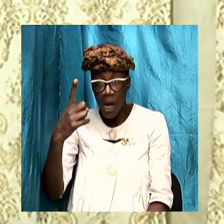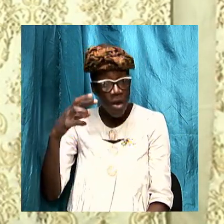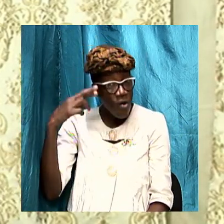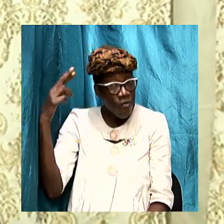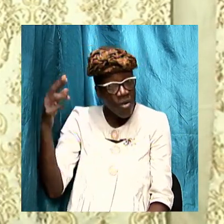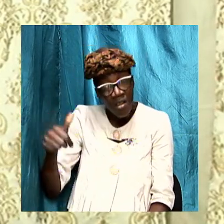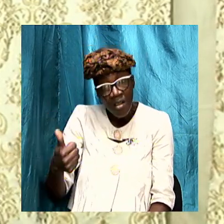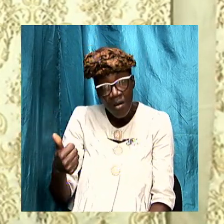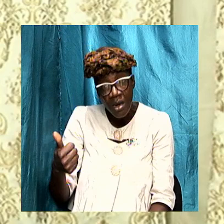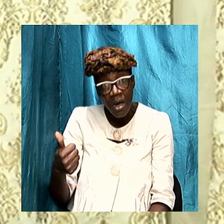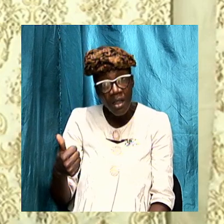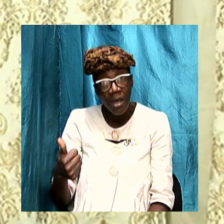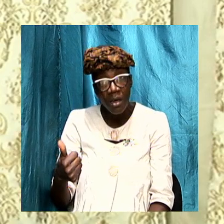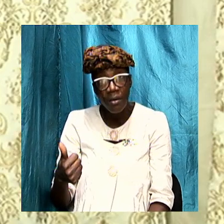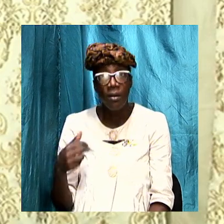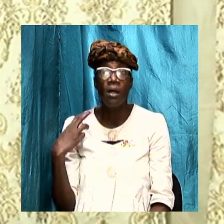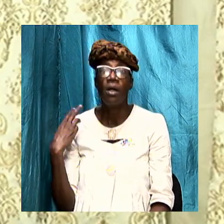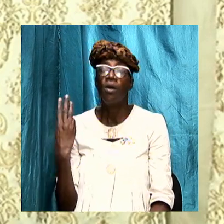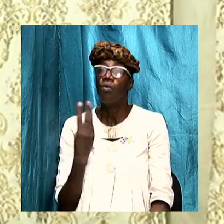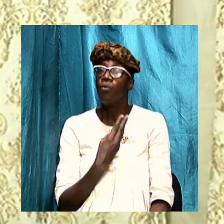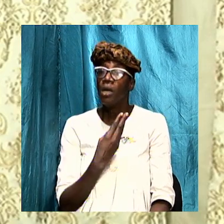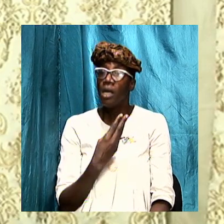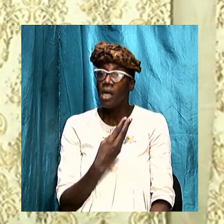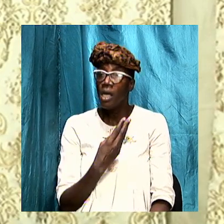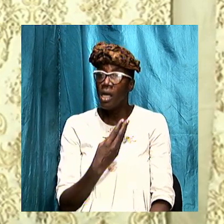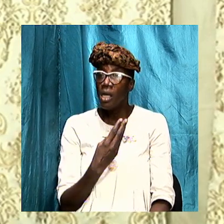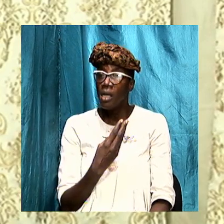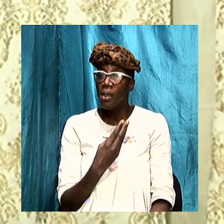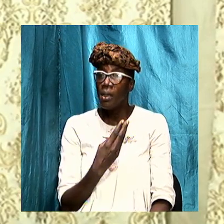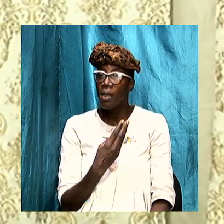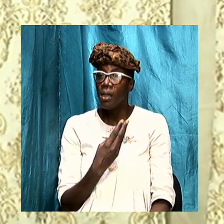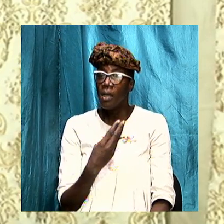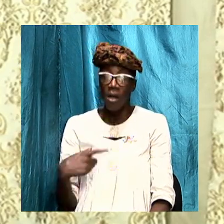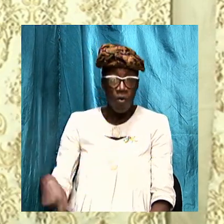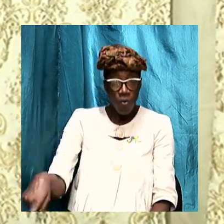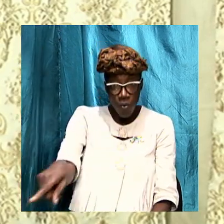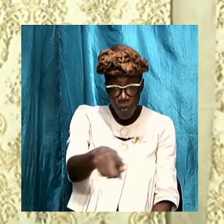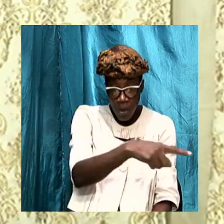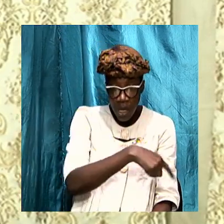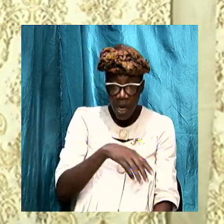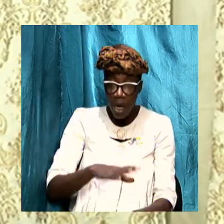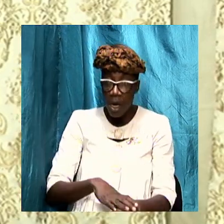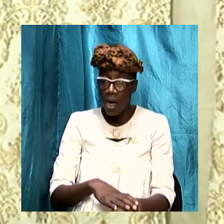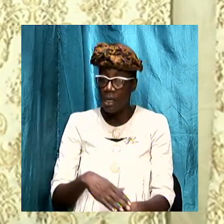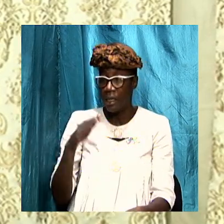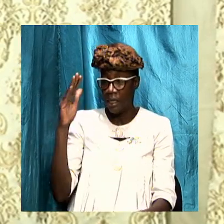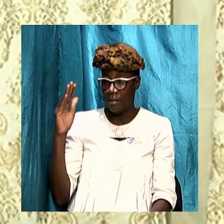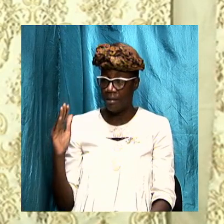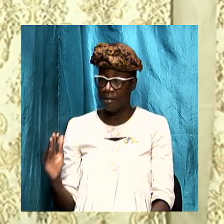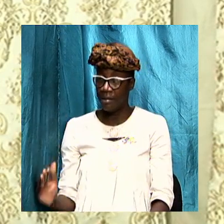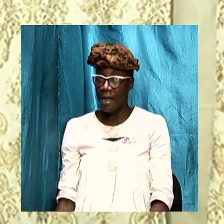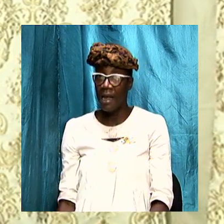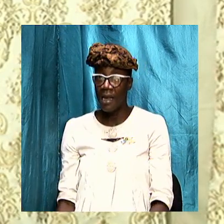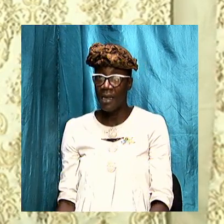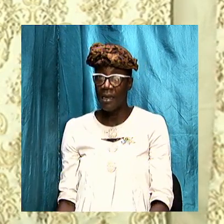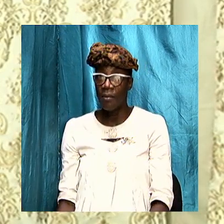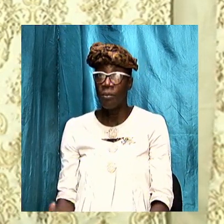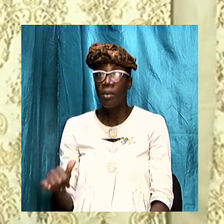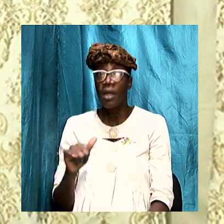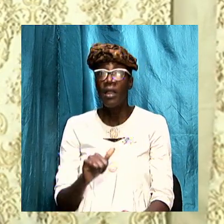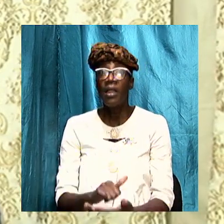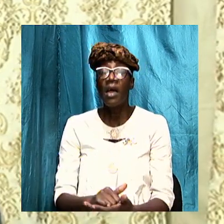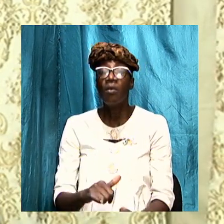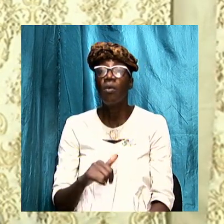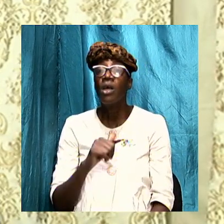another we are on the side or on a side that we ought